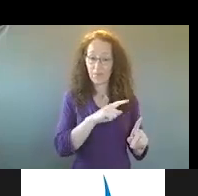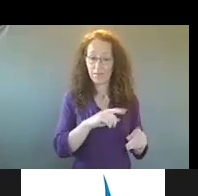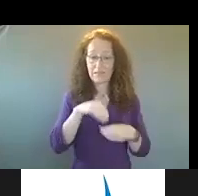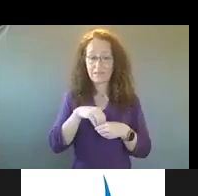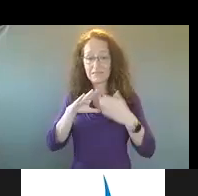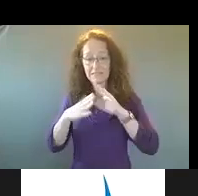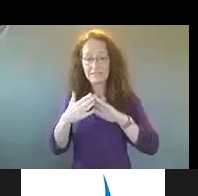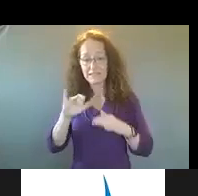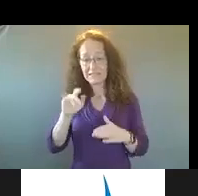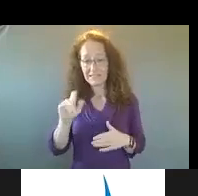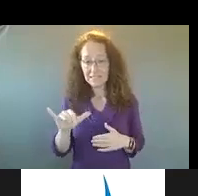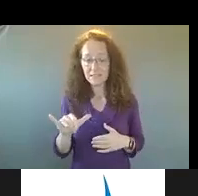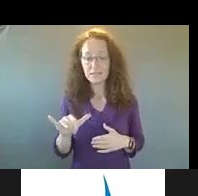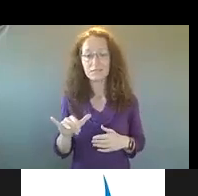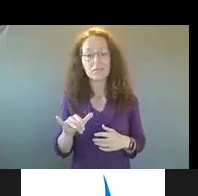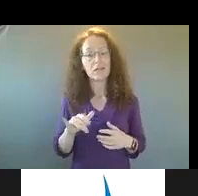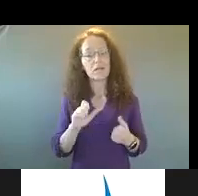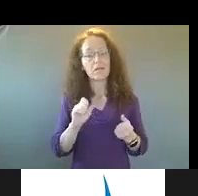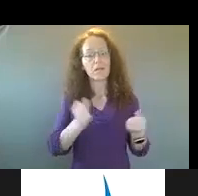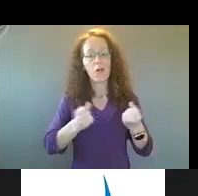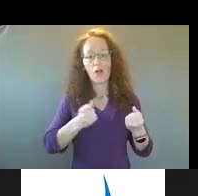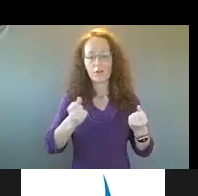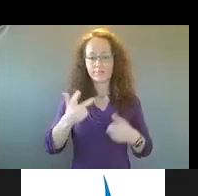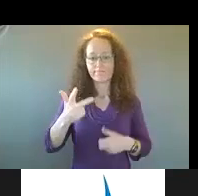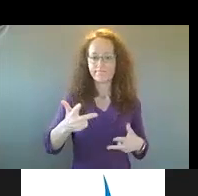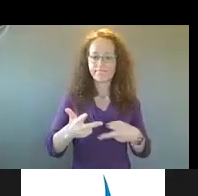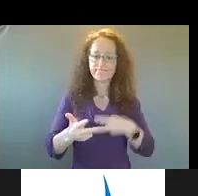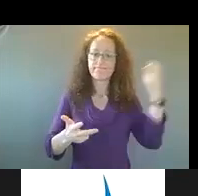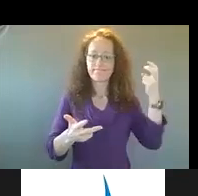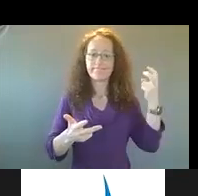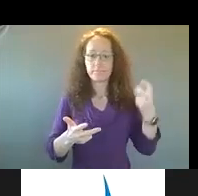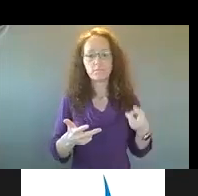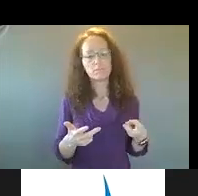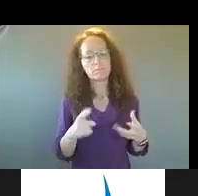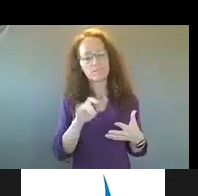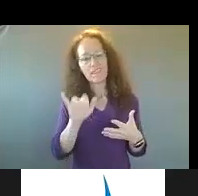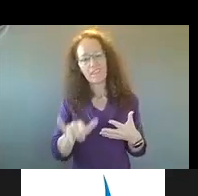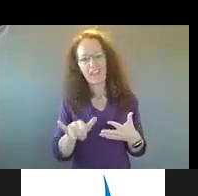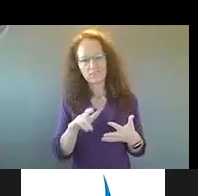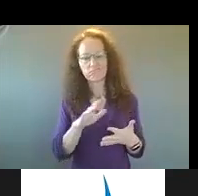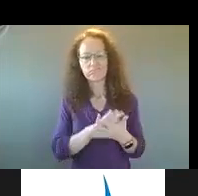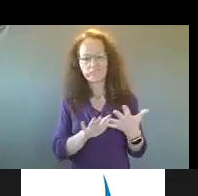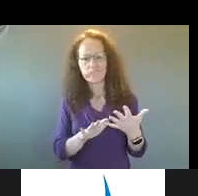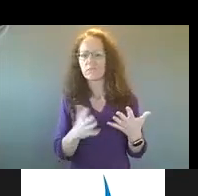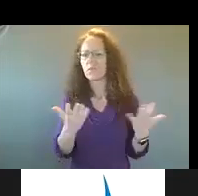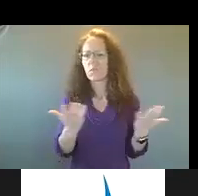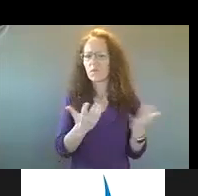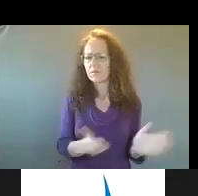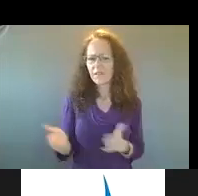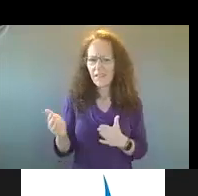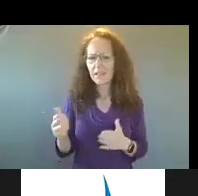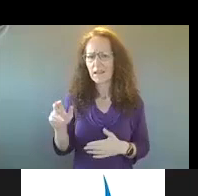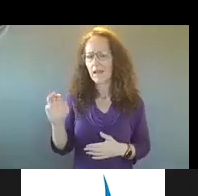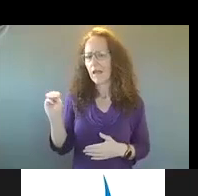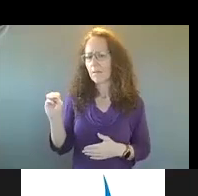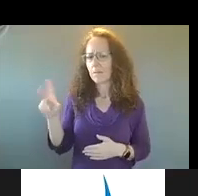to, um, in particular, carjackings and things like that. Um, folks are asking kind of what, uh, the plan is, um, and how MPD